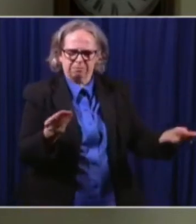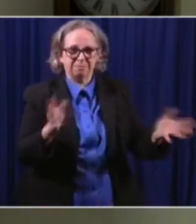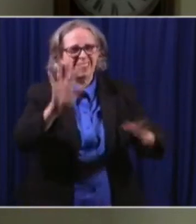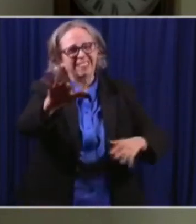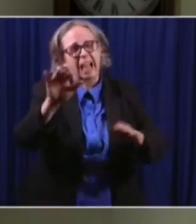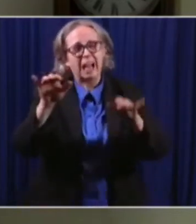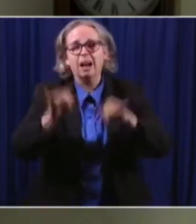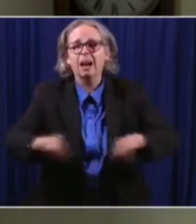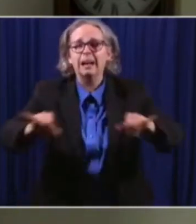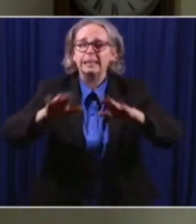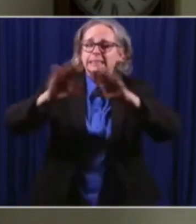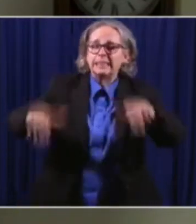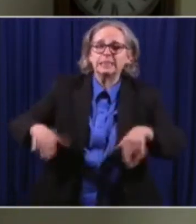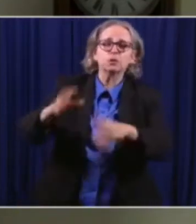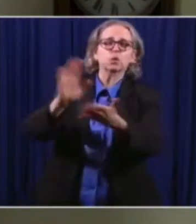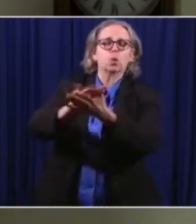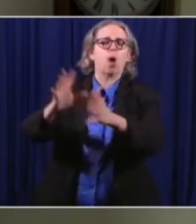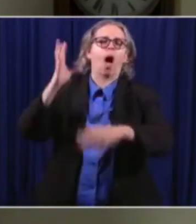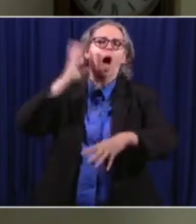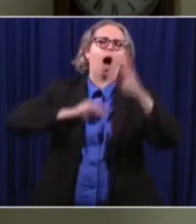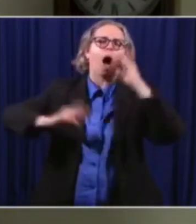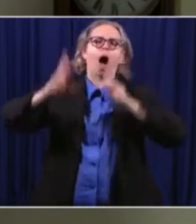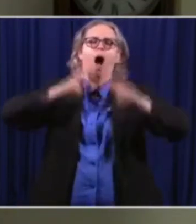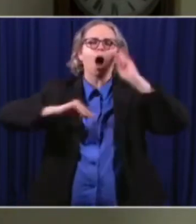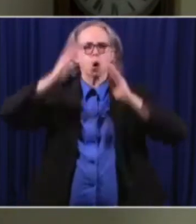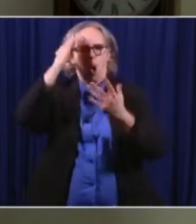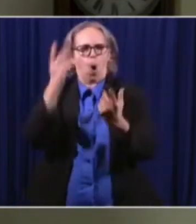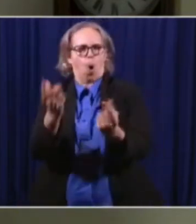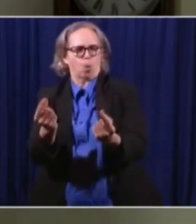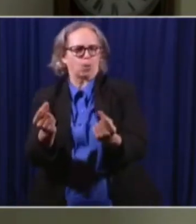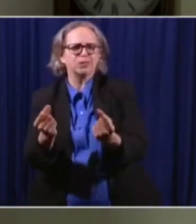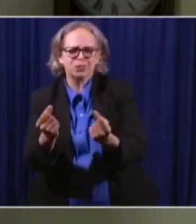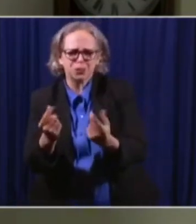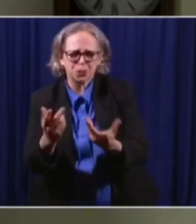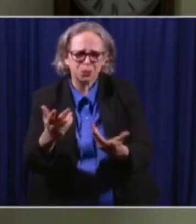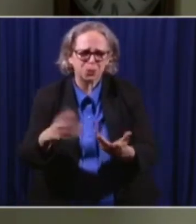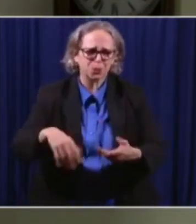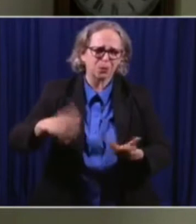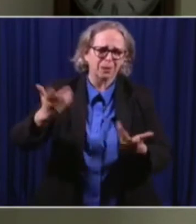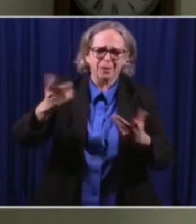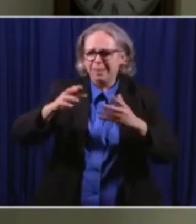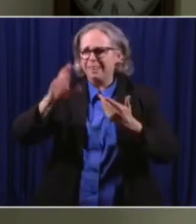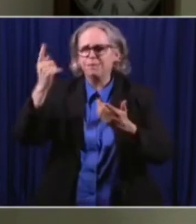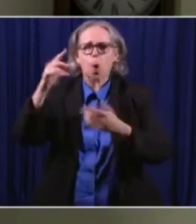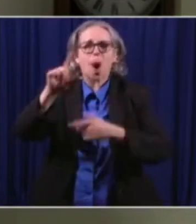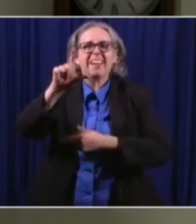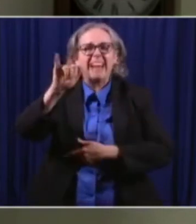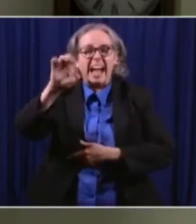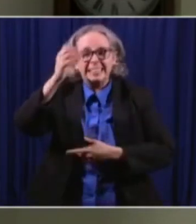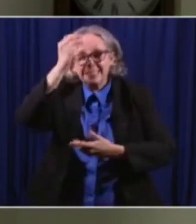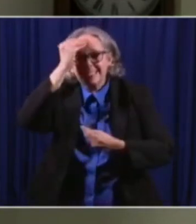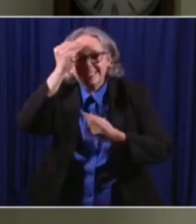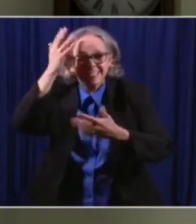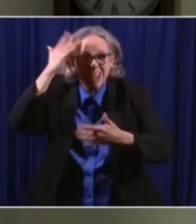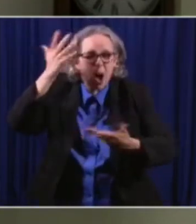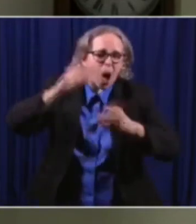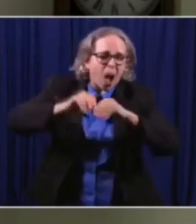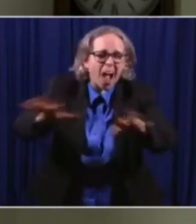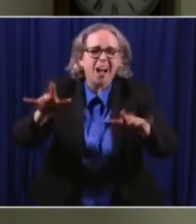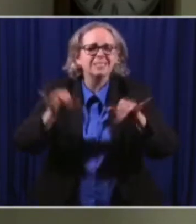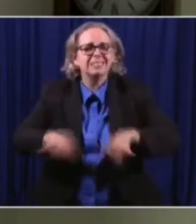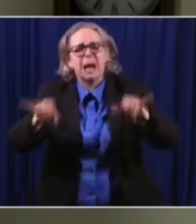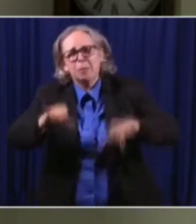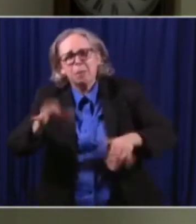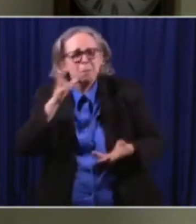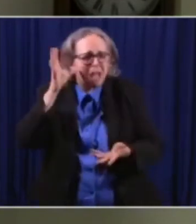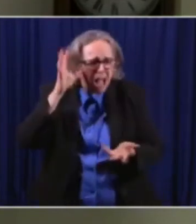You get, you know, Mrs. So-and-so or Mr. So-and-so class has the head lice. You know, you get the report. So this is nothing new and